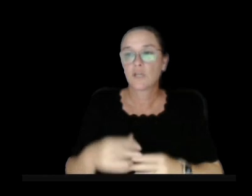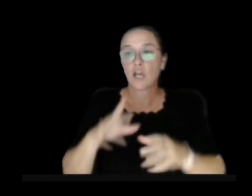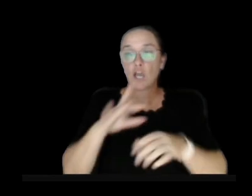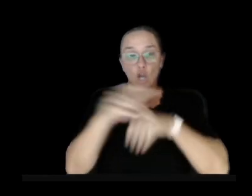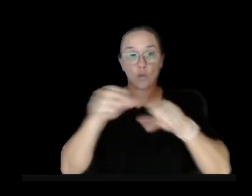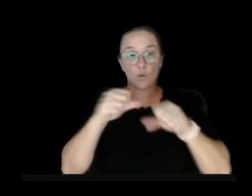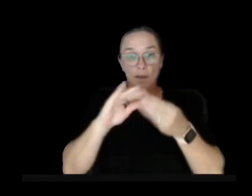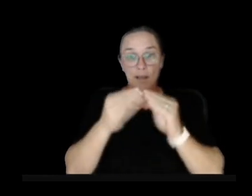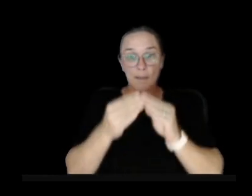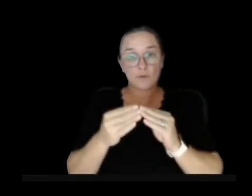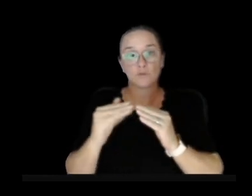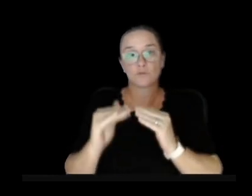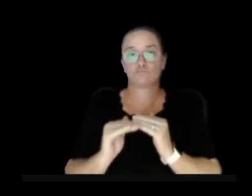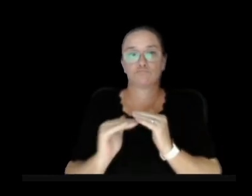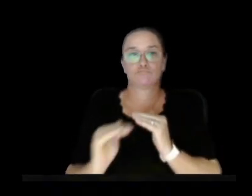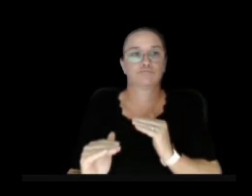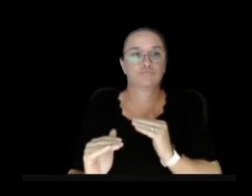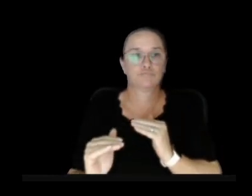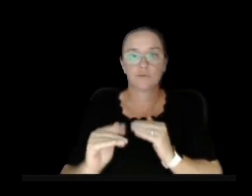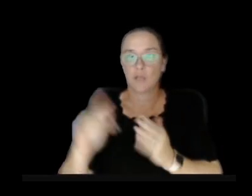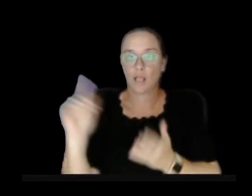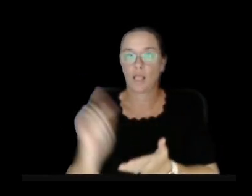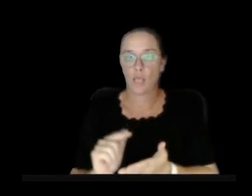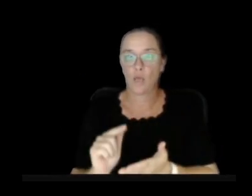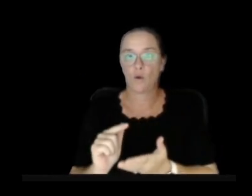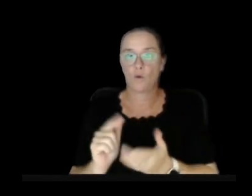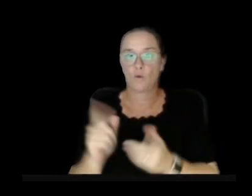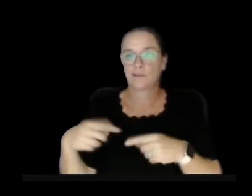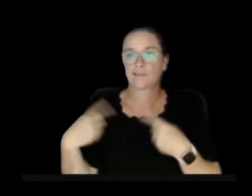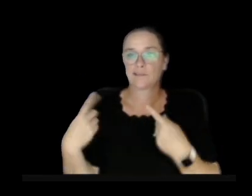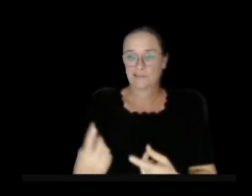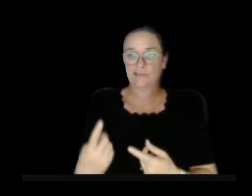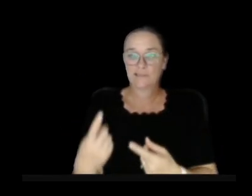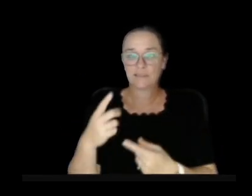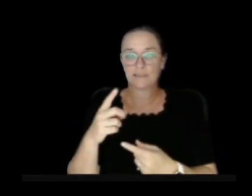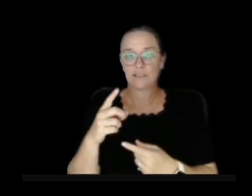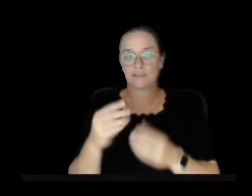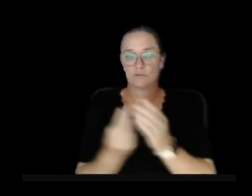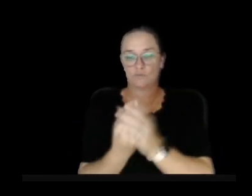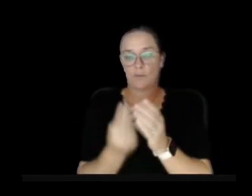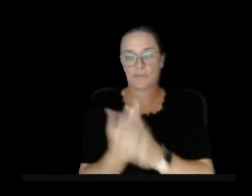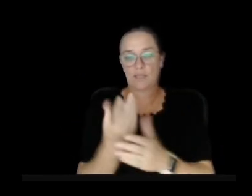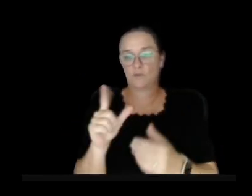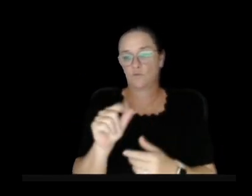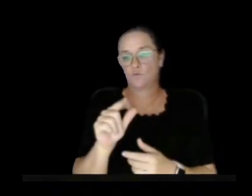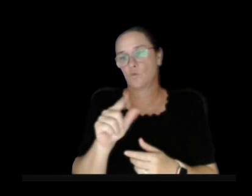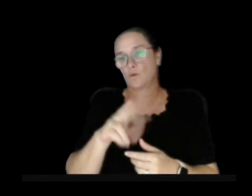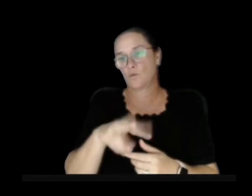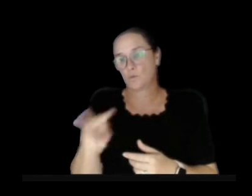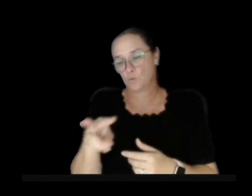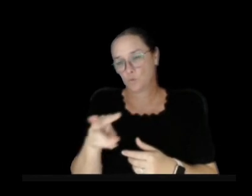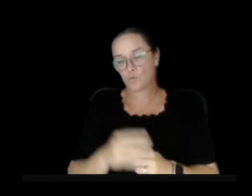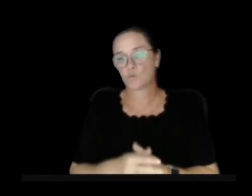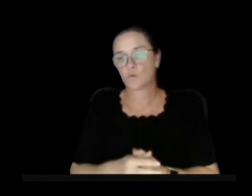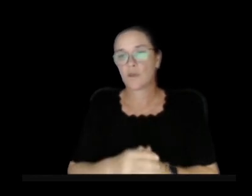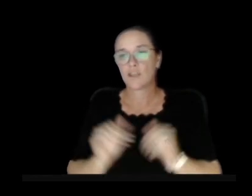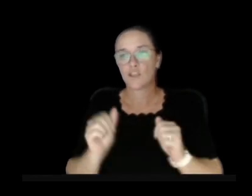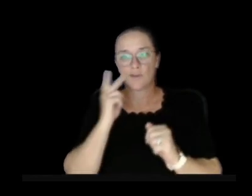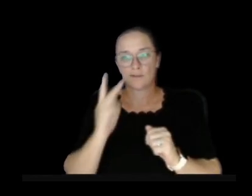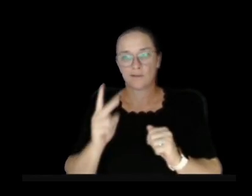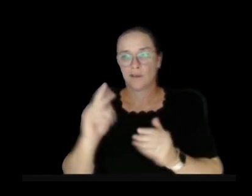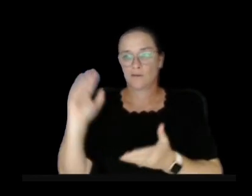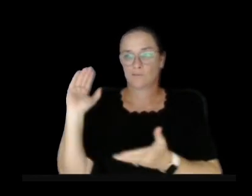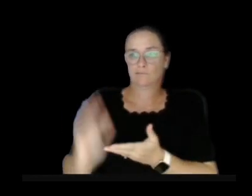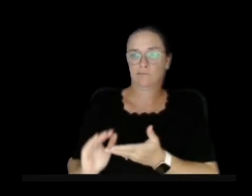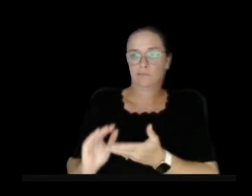are still quite low following eruption in 2022 these are the last five years of earthquakes showing earthquakes per month and you can see how low we are in Mauna